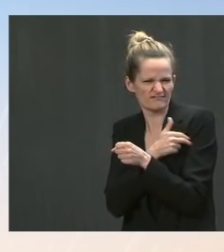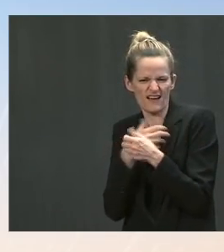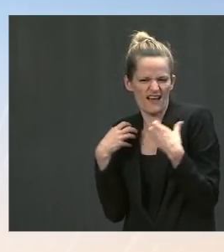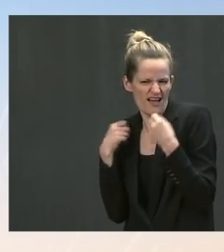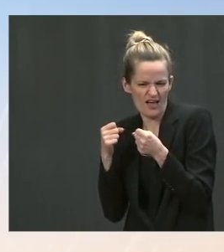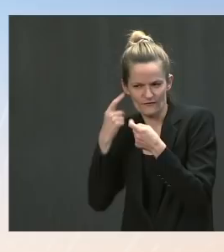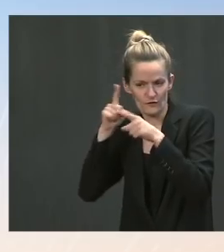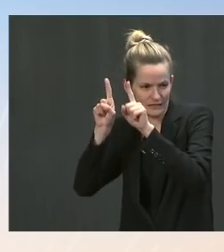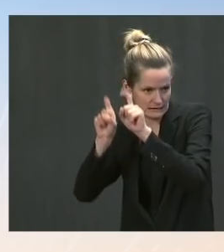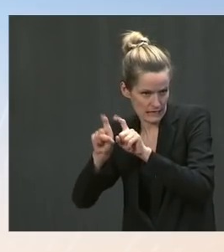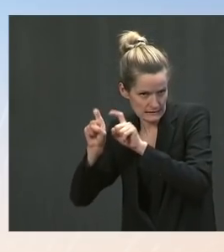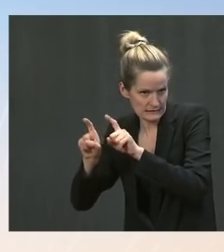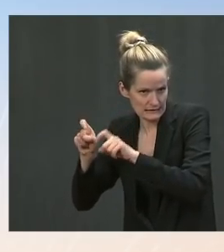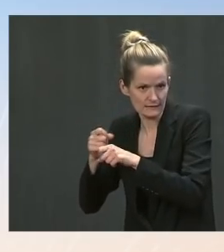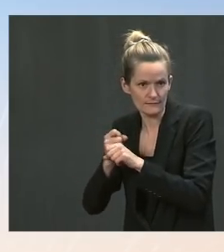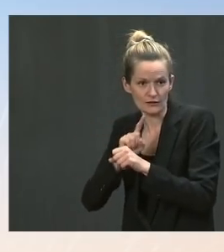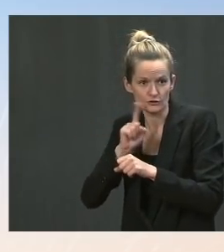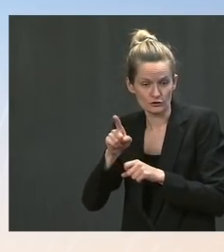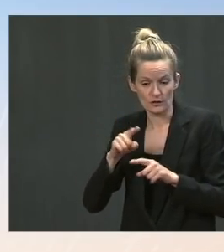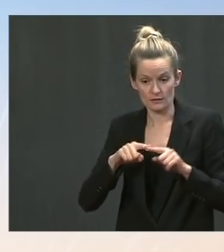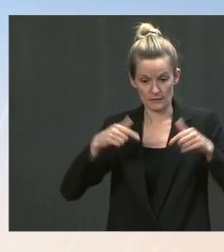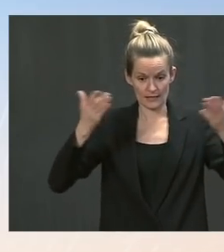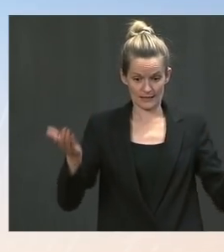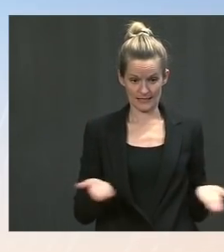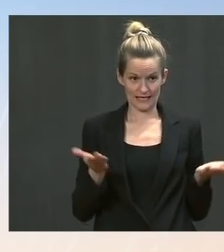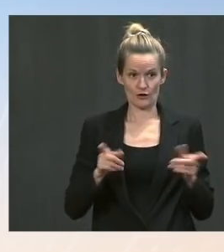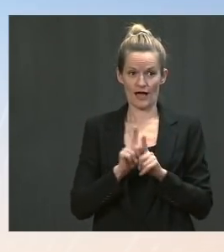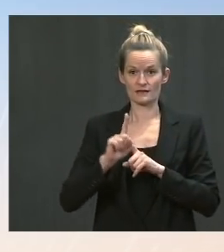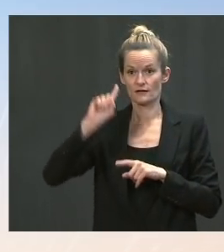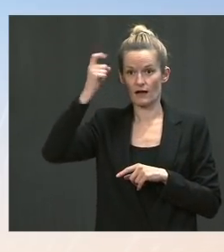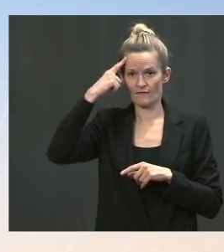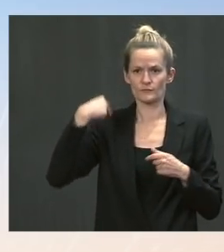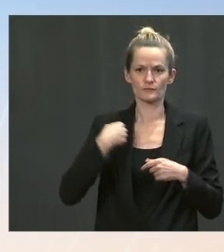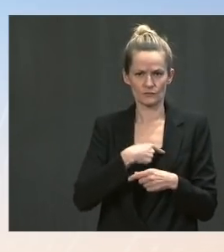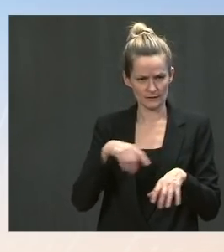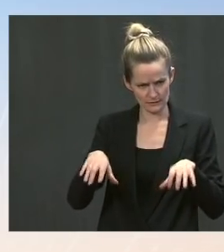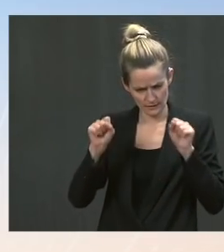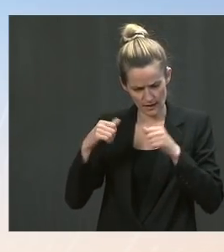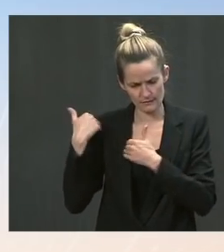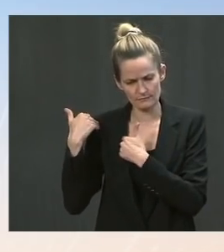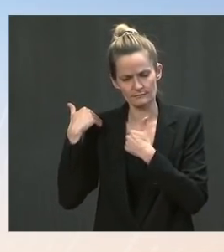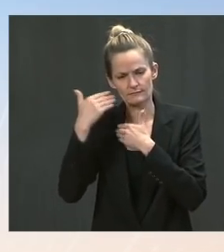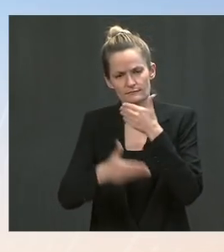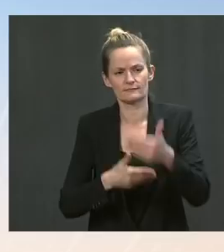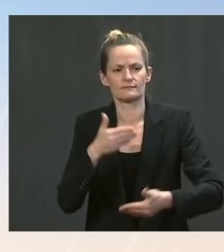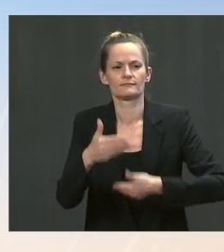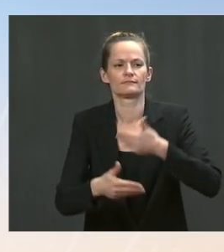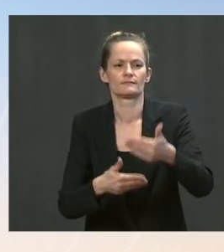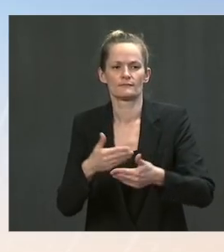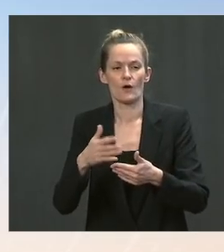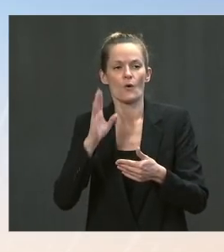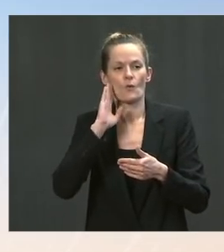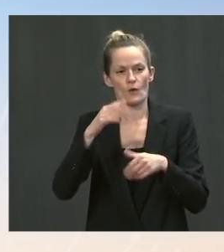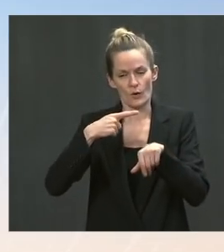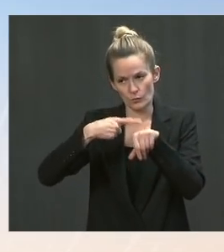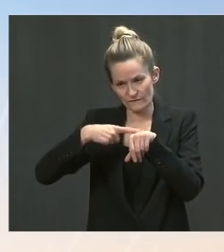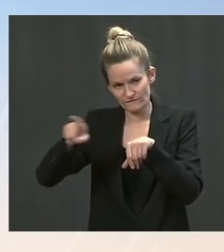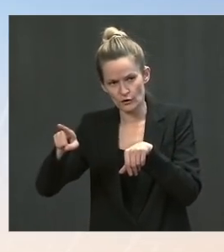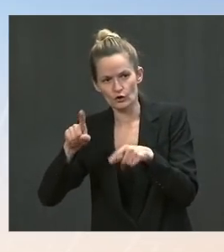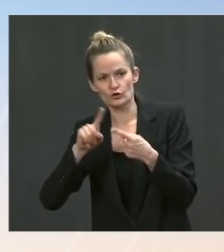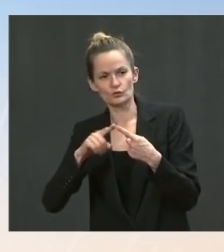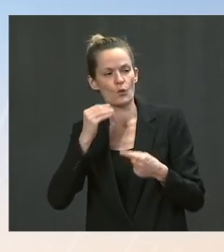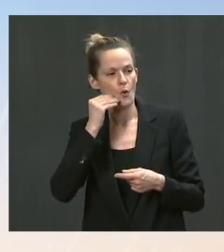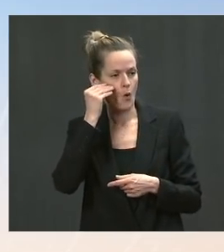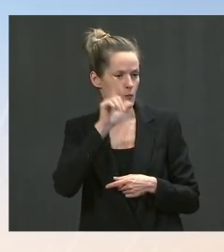government — steps we are certainly taking. I can check and see, or I would point you to the Department of Homeland Security on any — The The Ms. The Department of Homeland Security